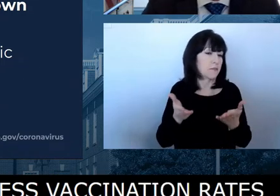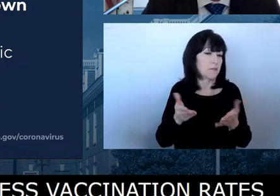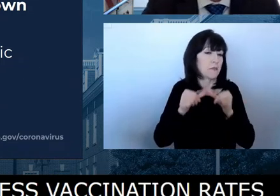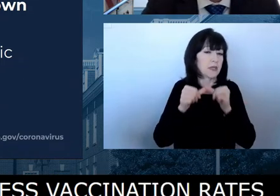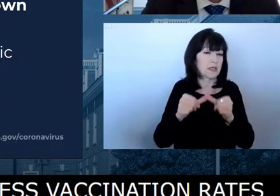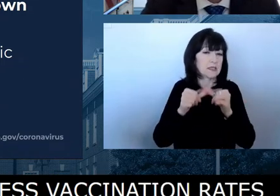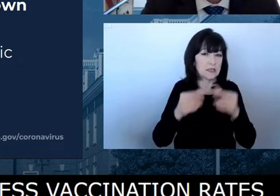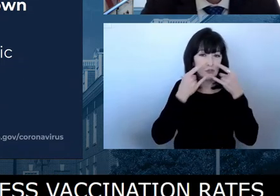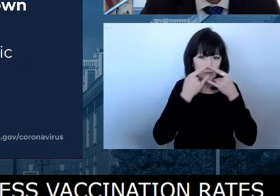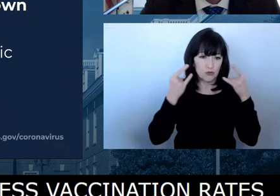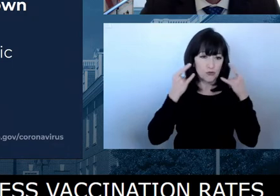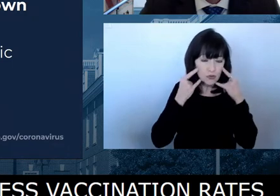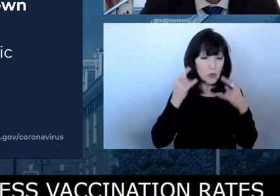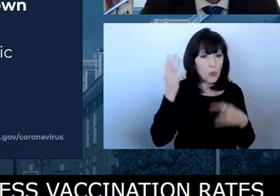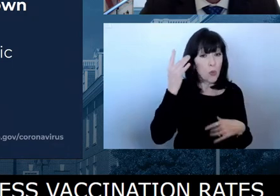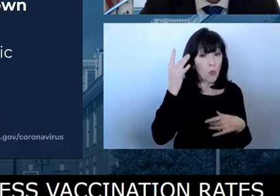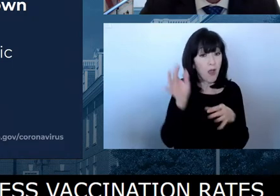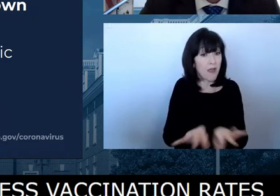within their schools.